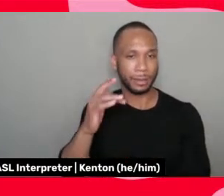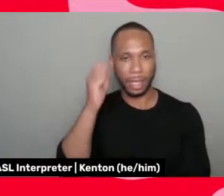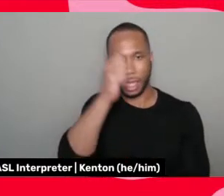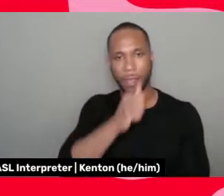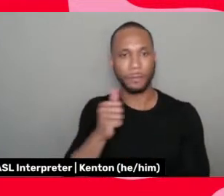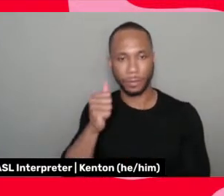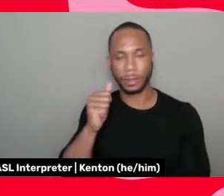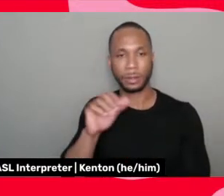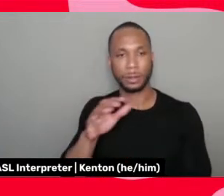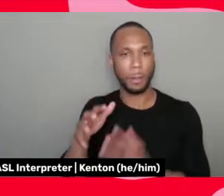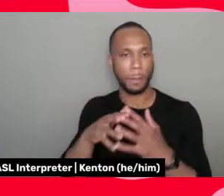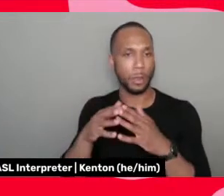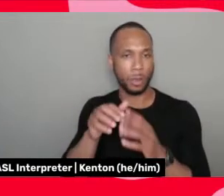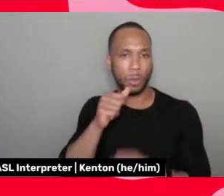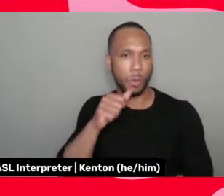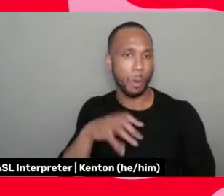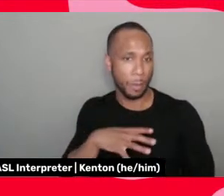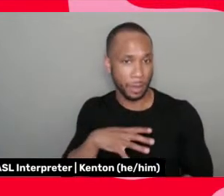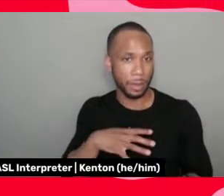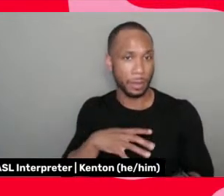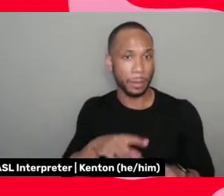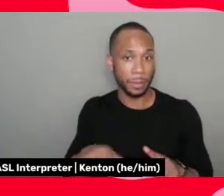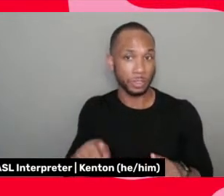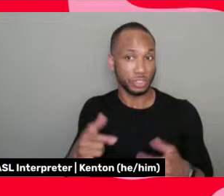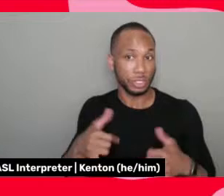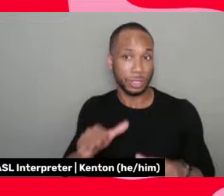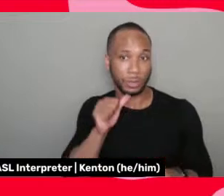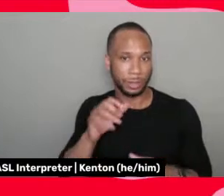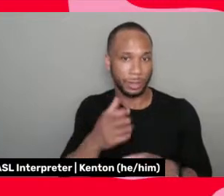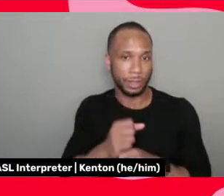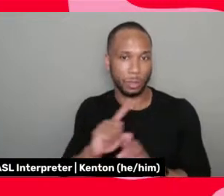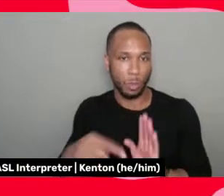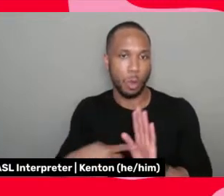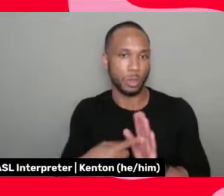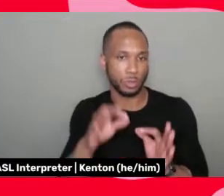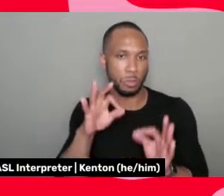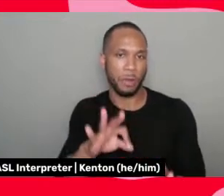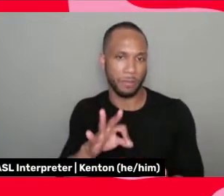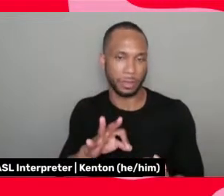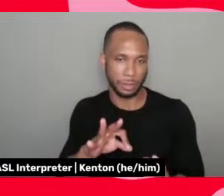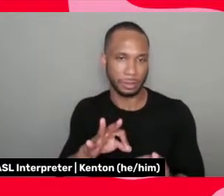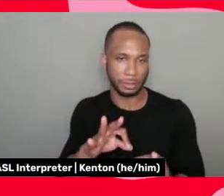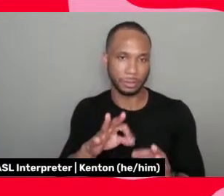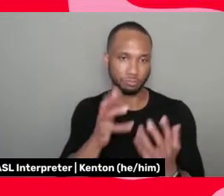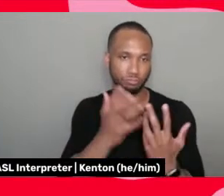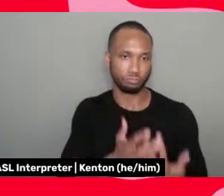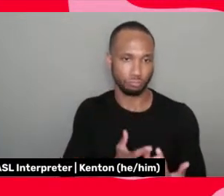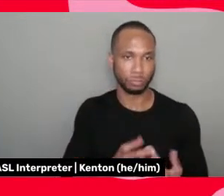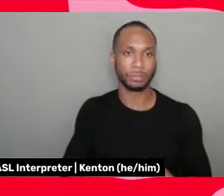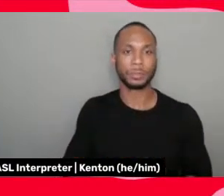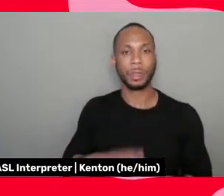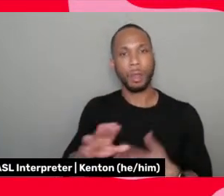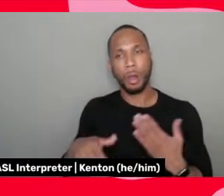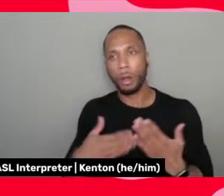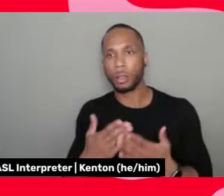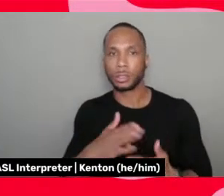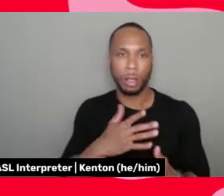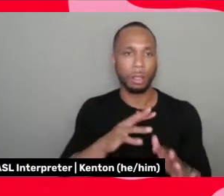for her, yet she still didn't get this role that she was perfectly qualified for because she had songs and all these. Yeah.